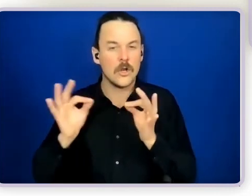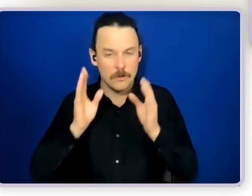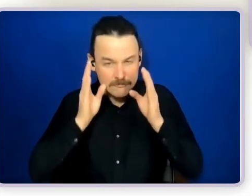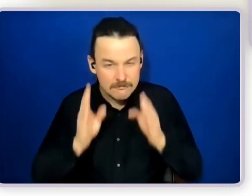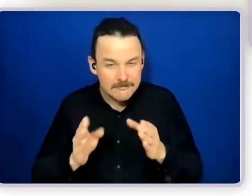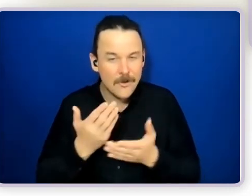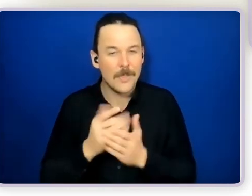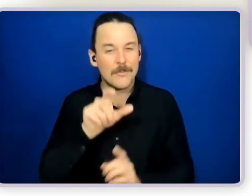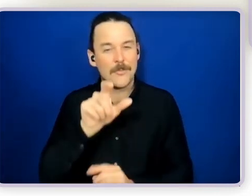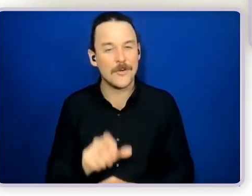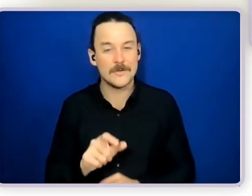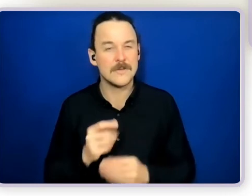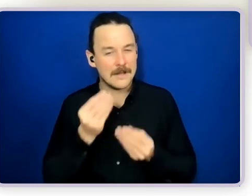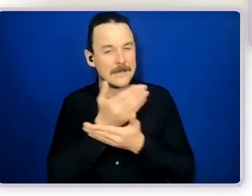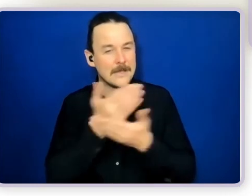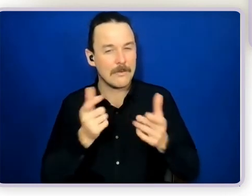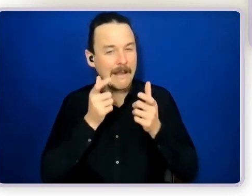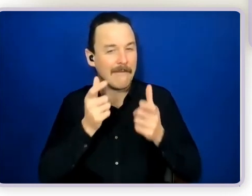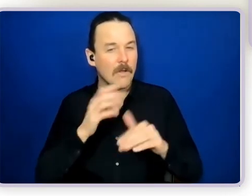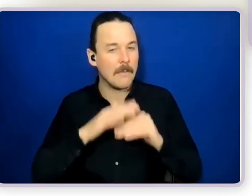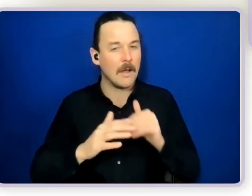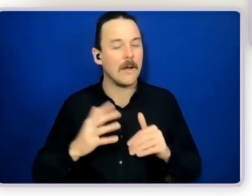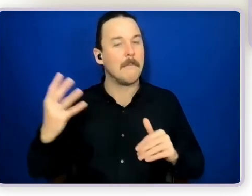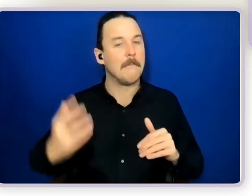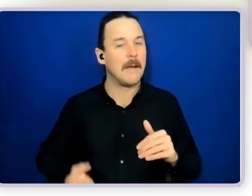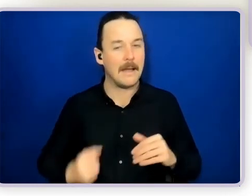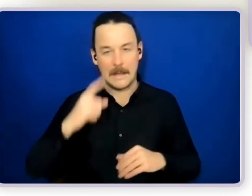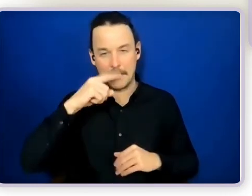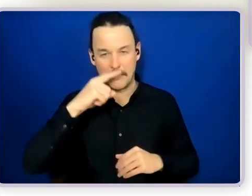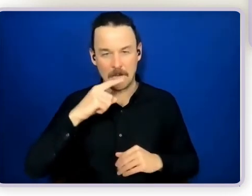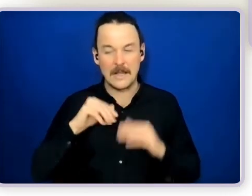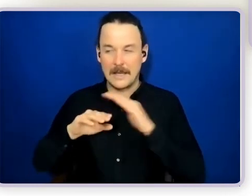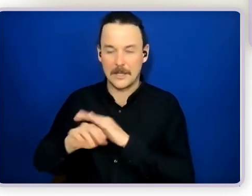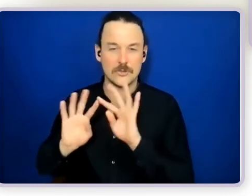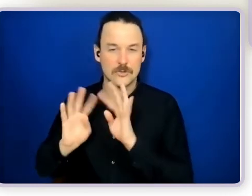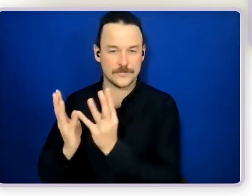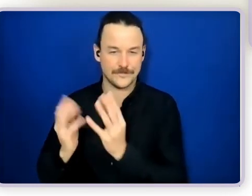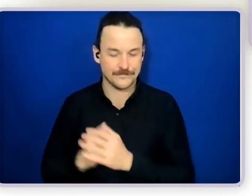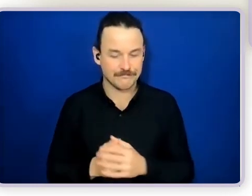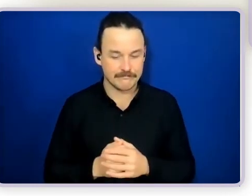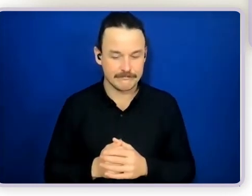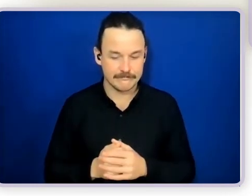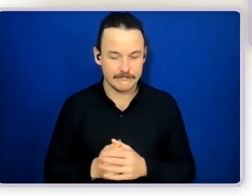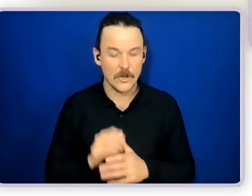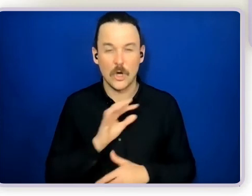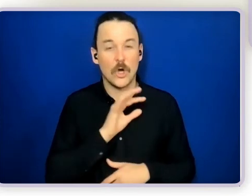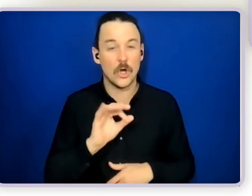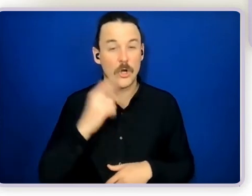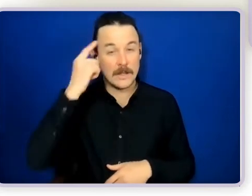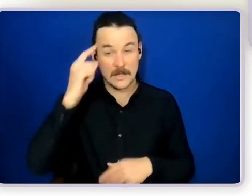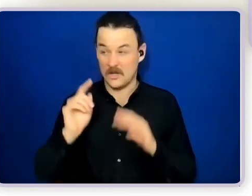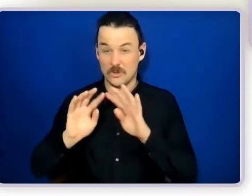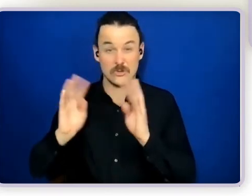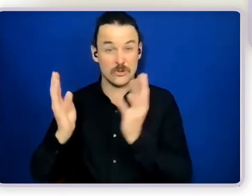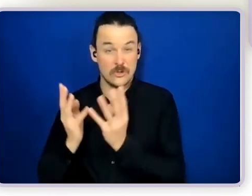caution there think that the circle can meet every need they can't they're not a you know they're not the answer to